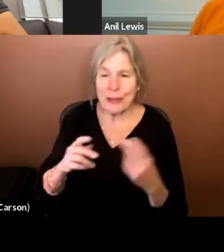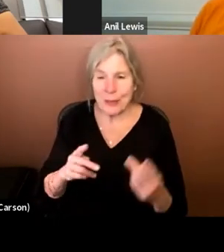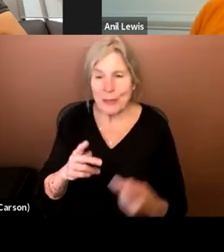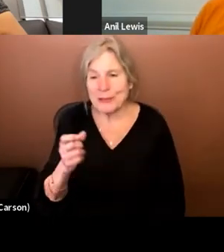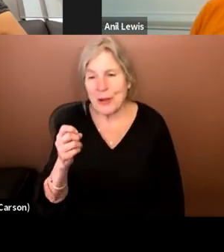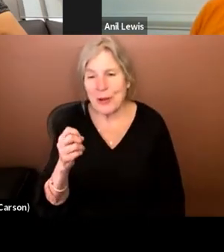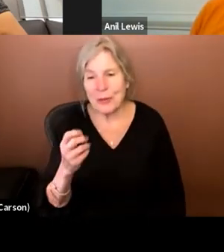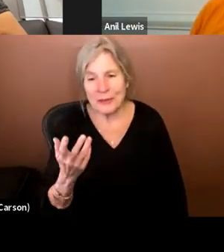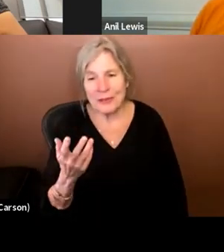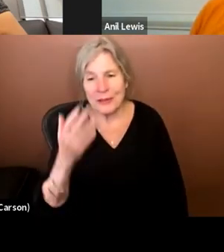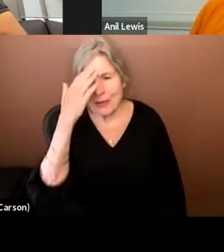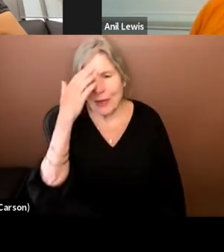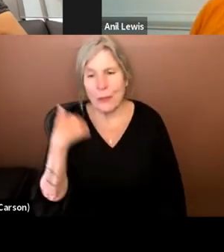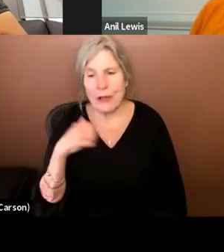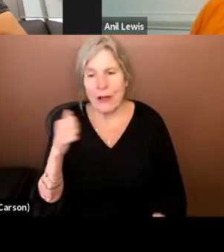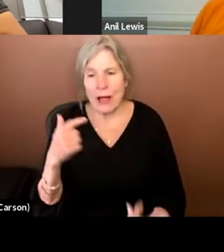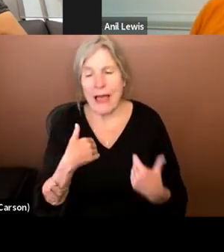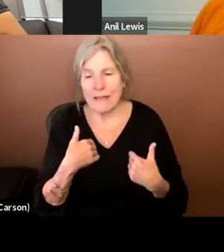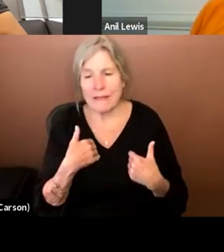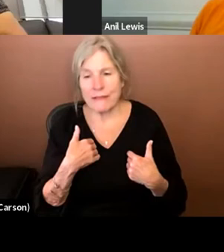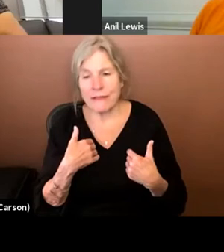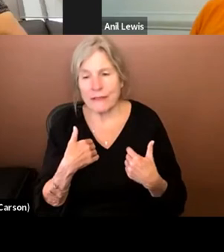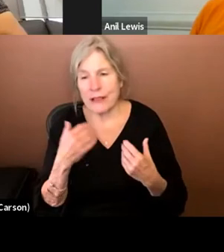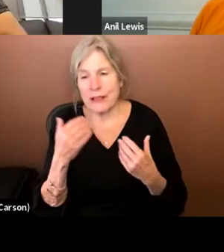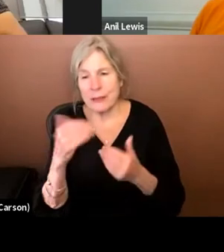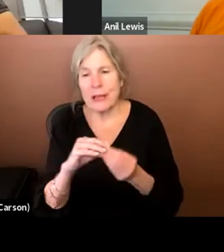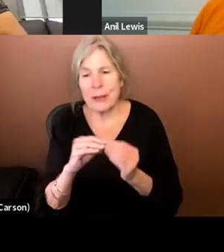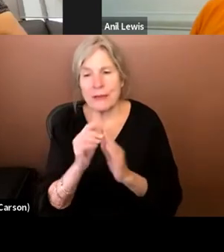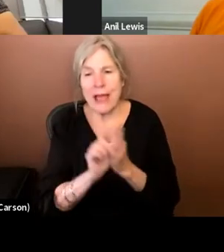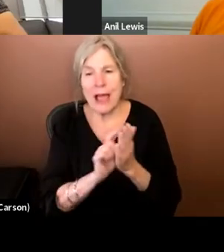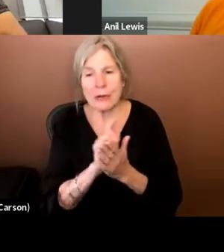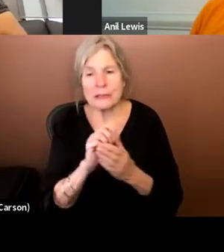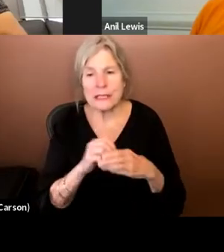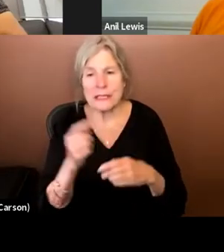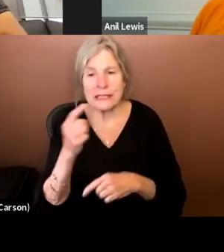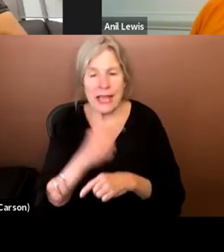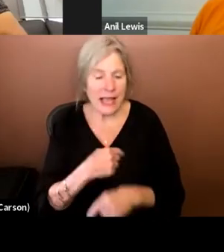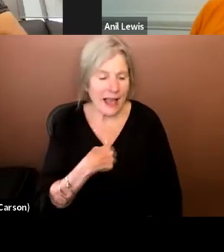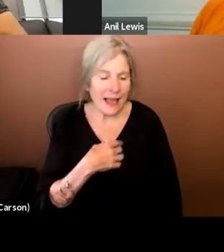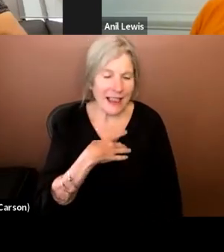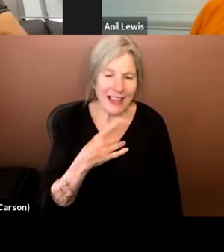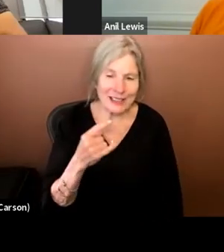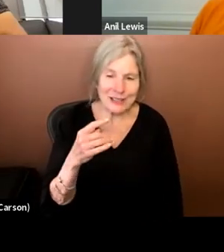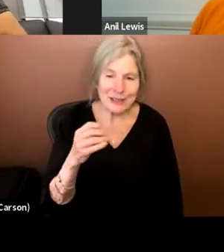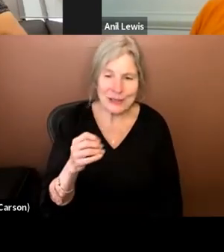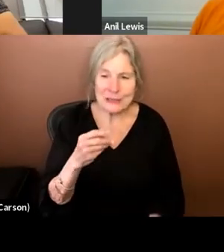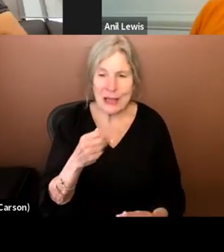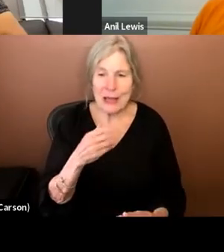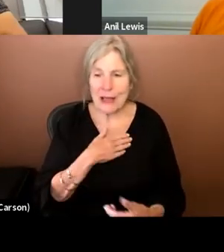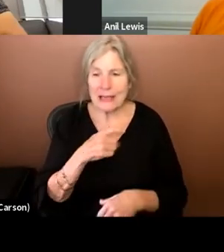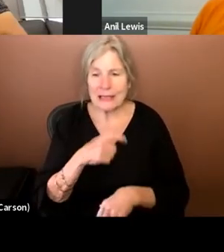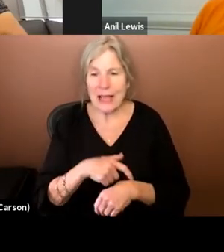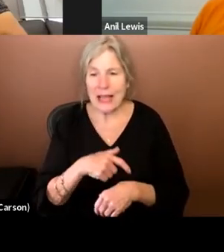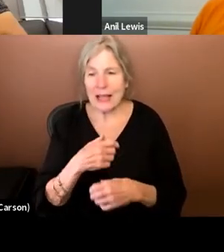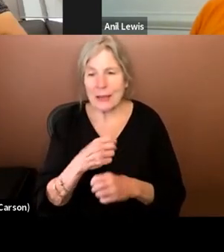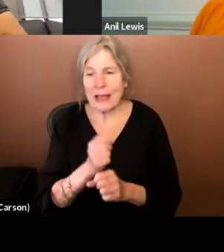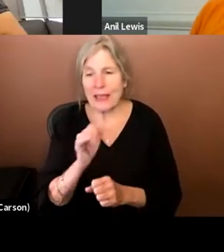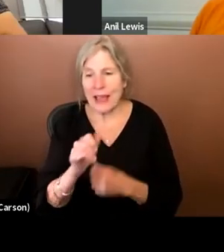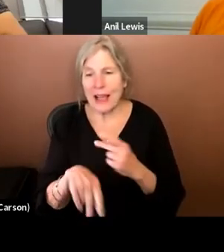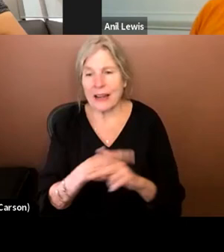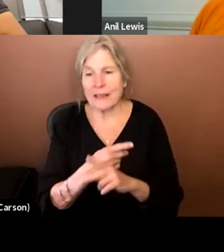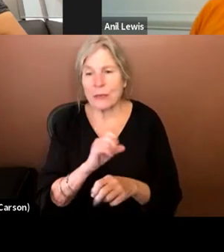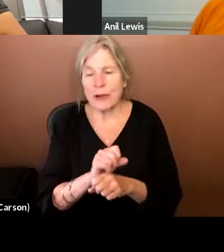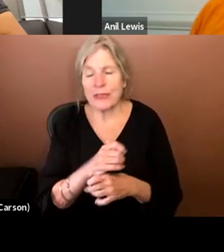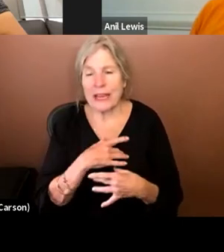uh, knowing that, you know, we all have multiple, uh, limited number of hours in the day. I like to, to spend my hours making that kind of work that